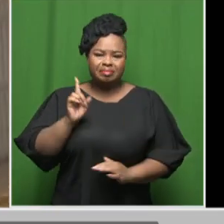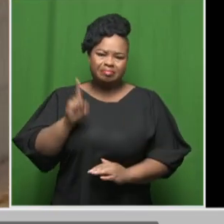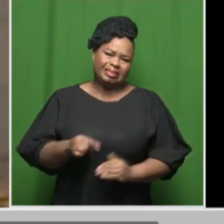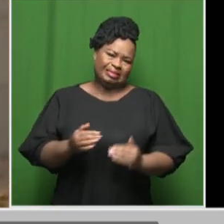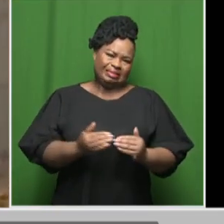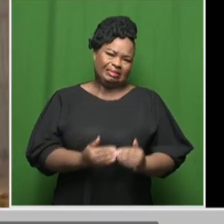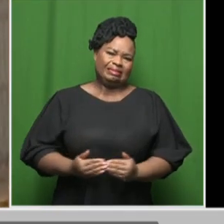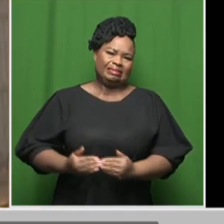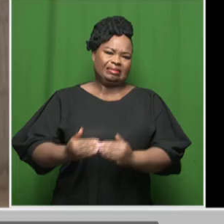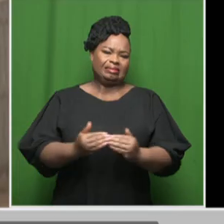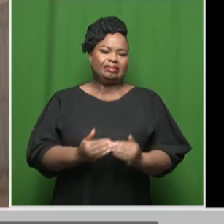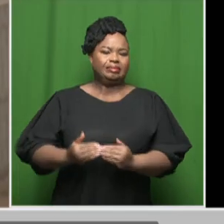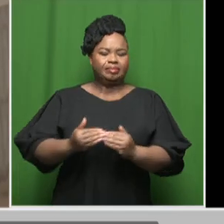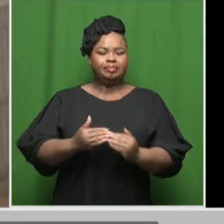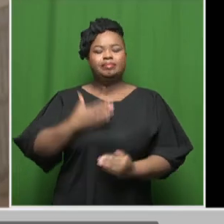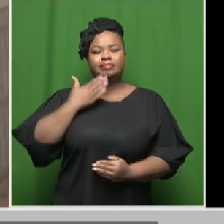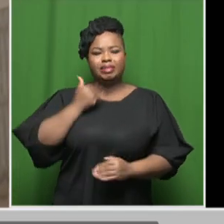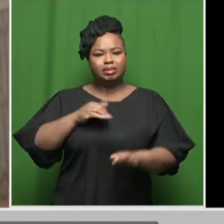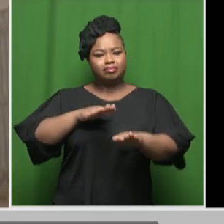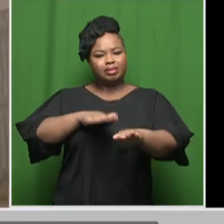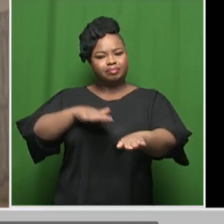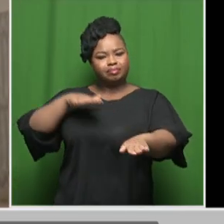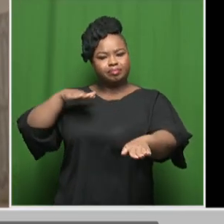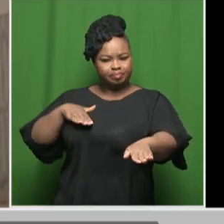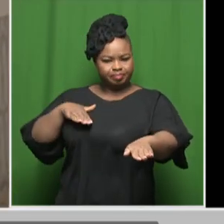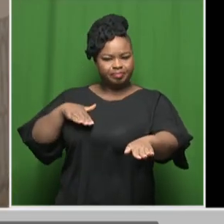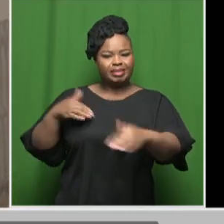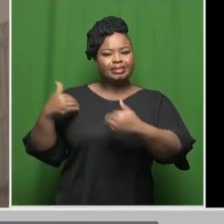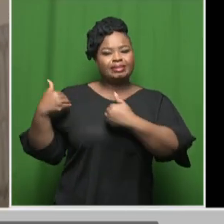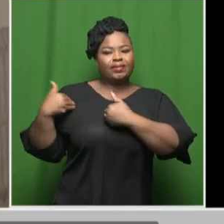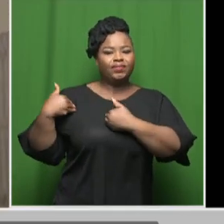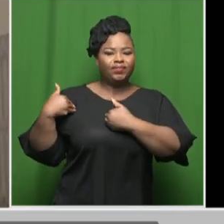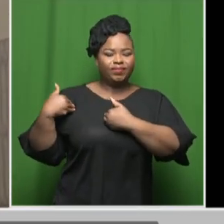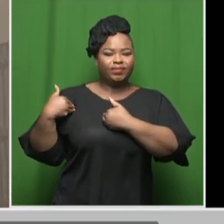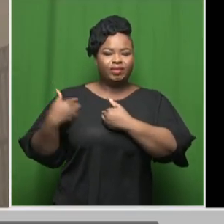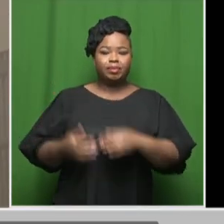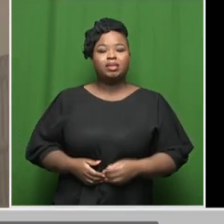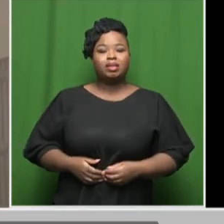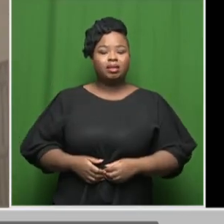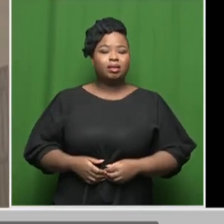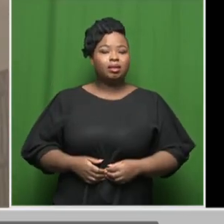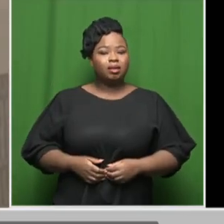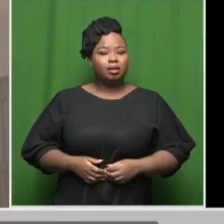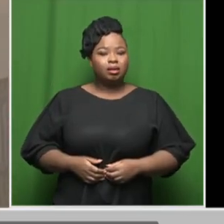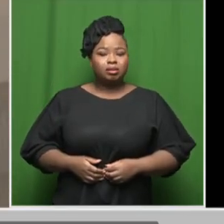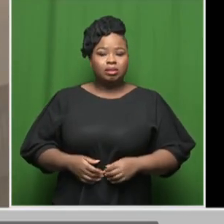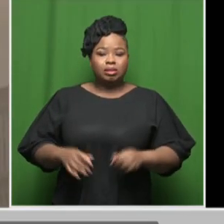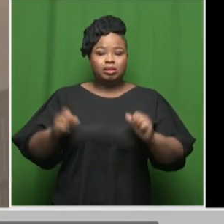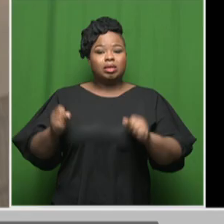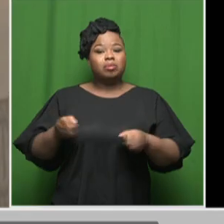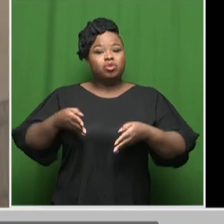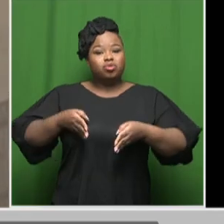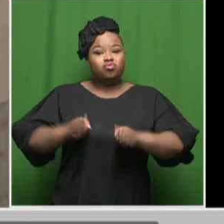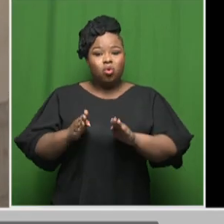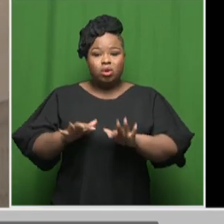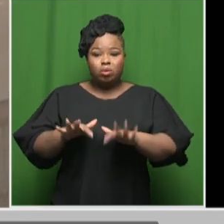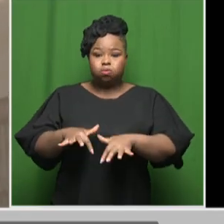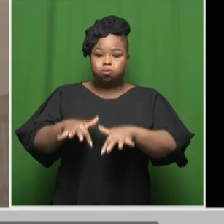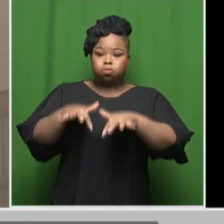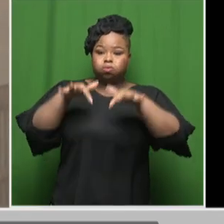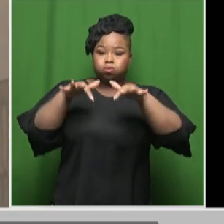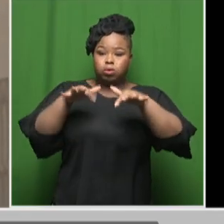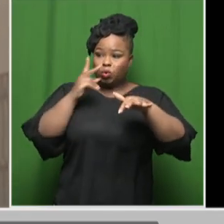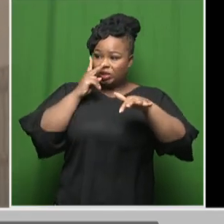caution while driving, extend the same following distance, and also try and avoid crossing roads which might be flooded, like what